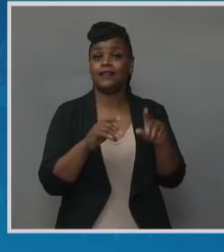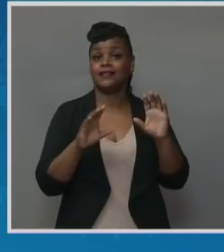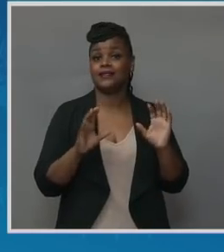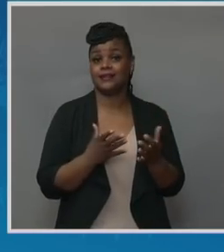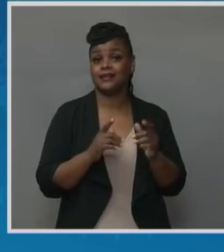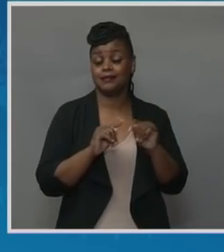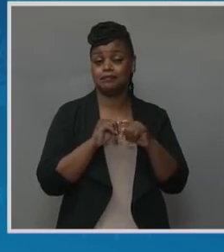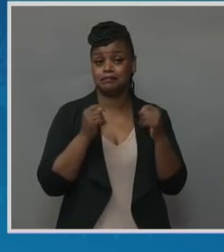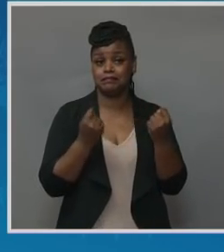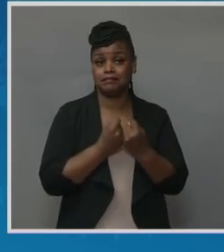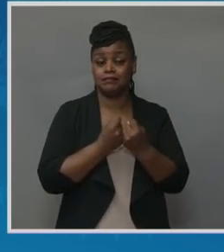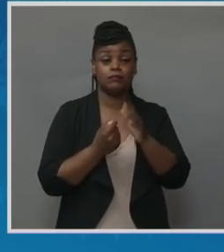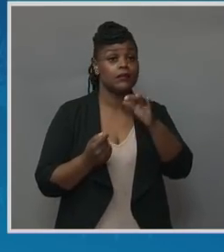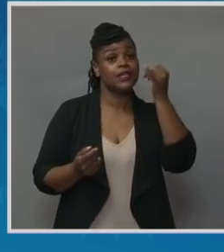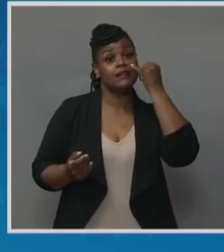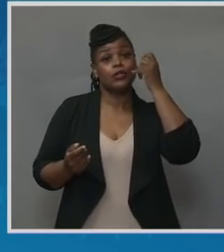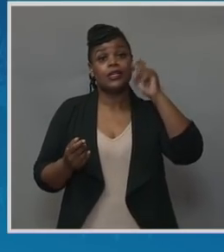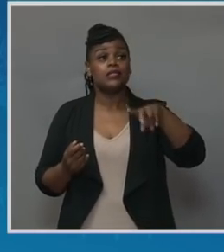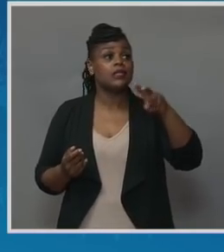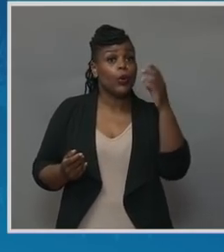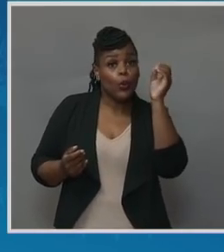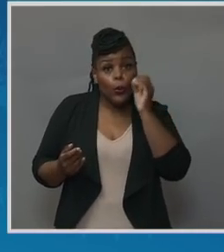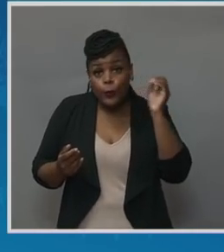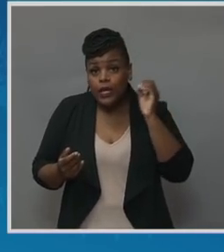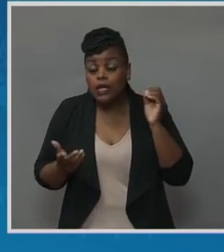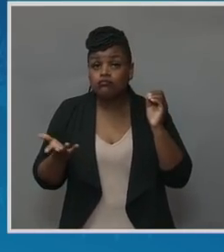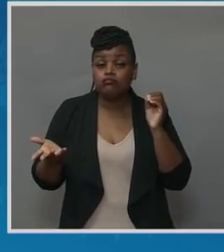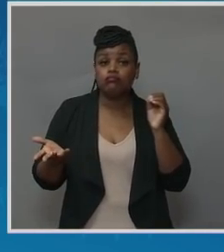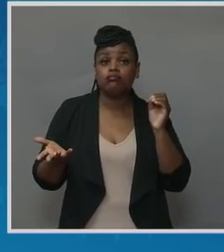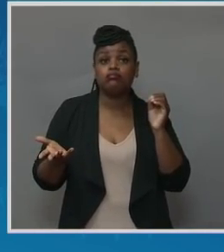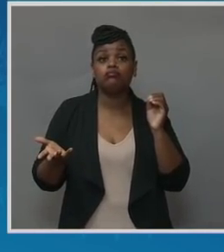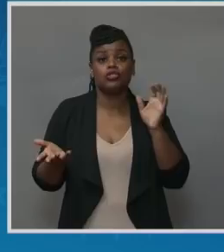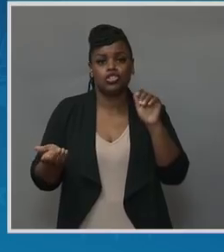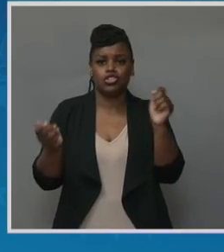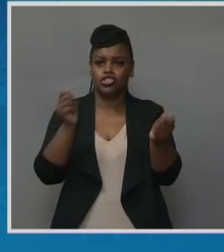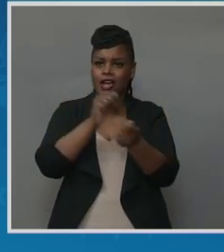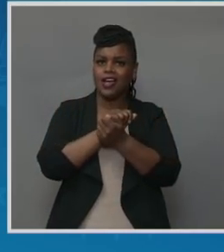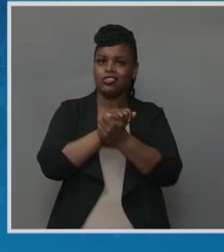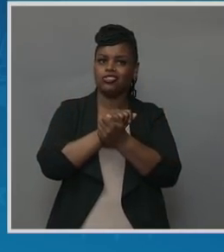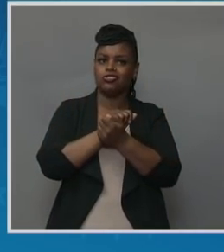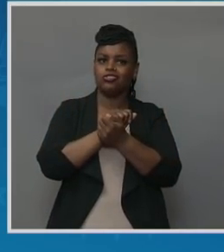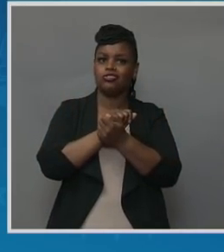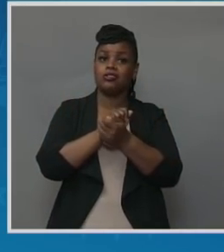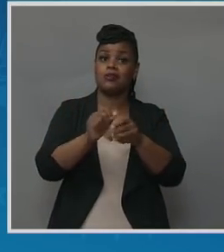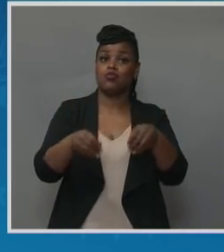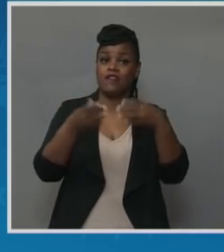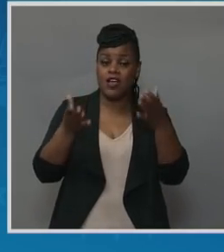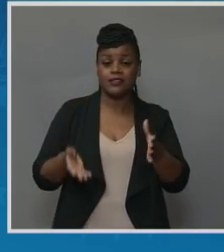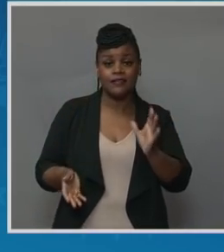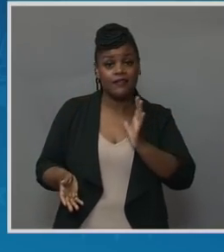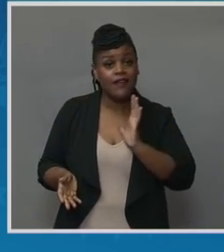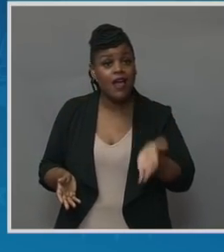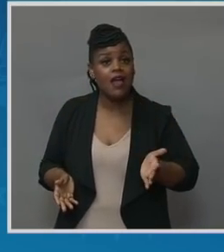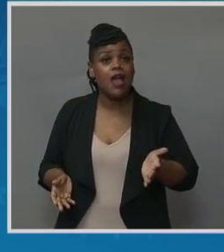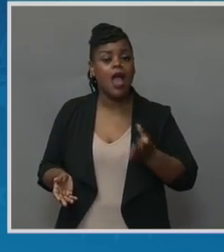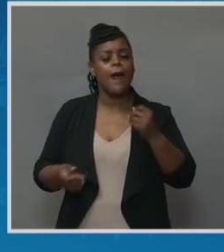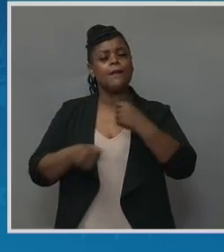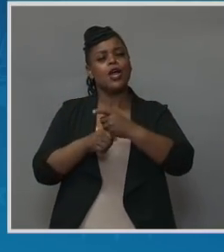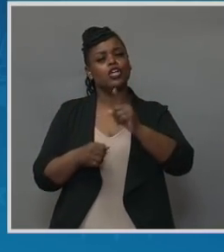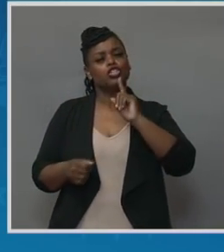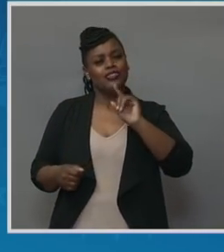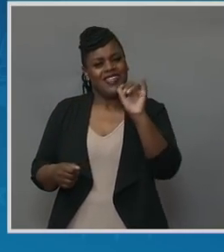opinion, if they had an underlying condition, changing and switching providers, and then ensuring that